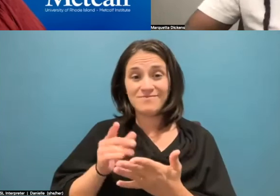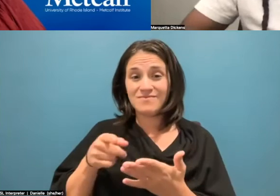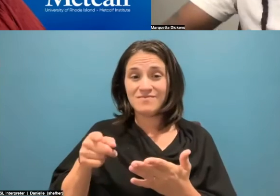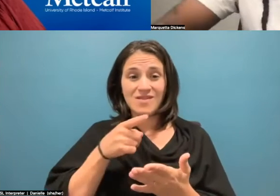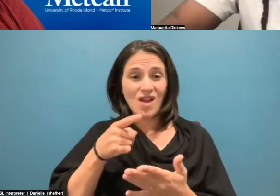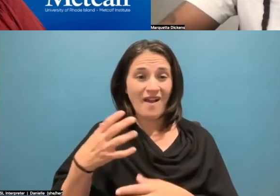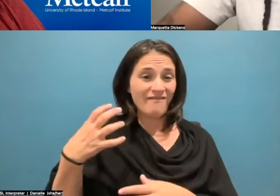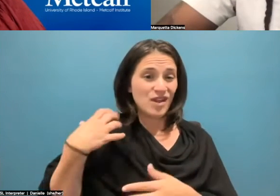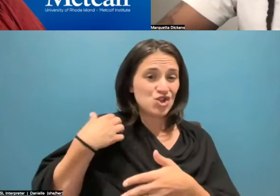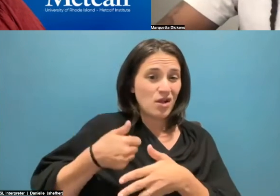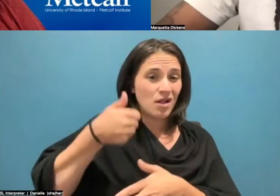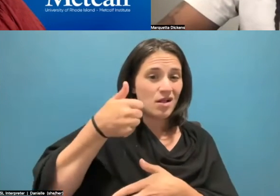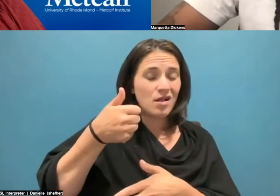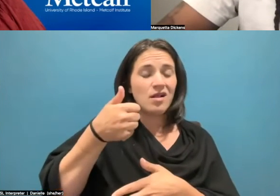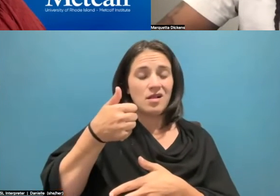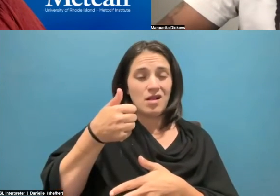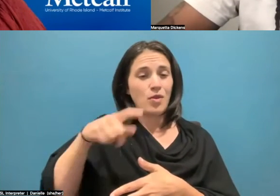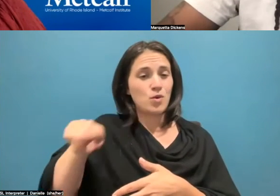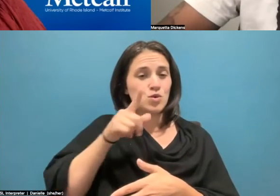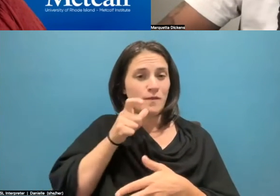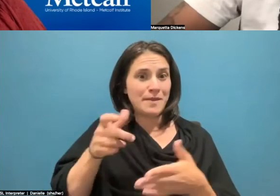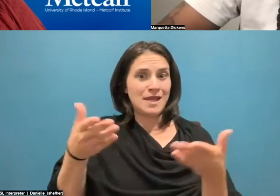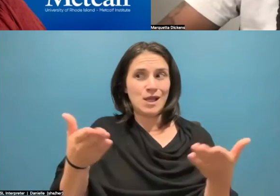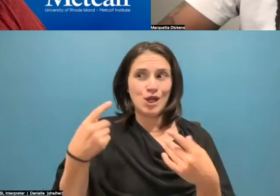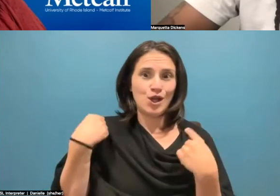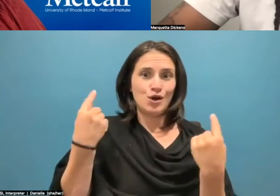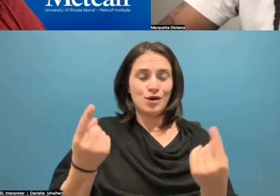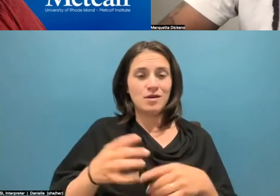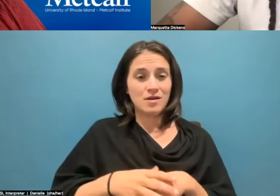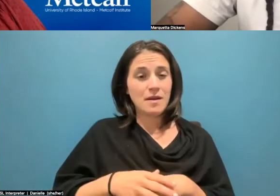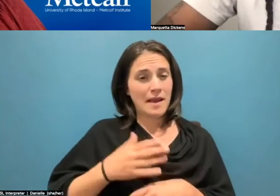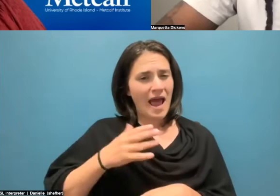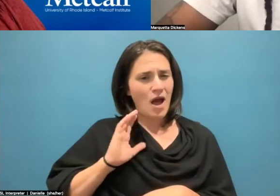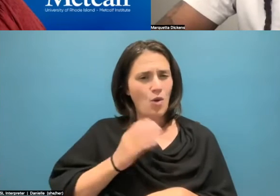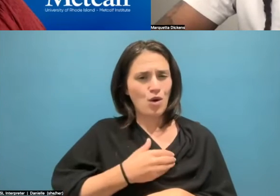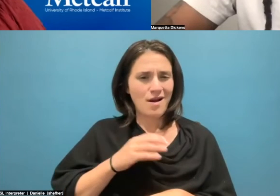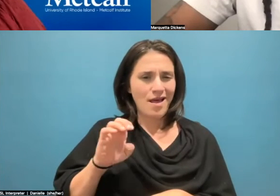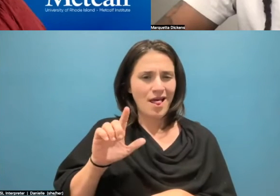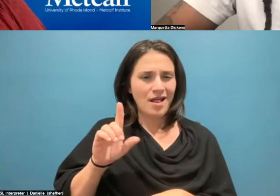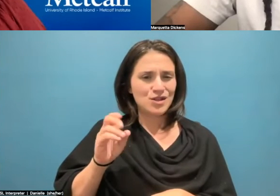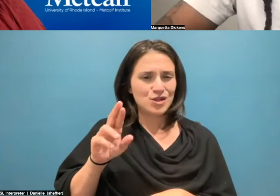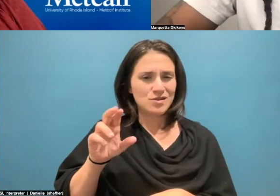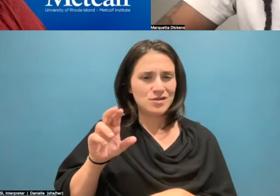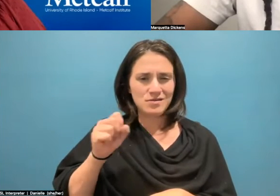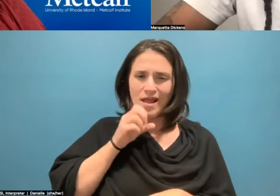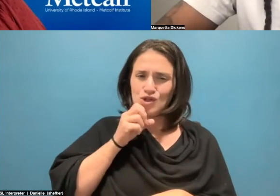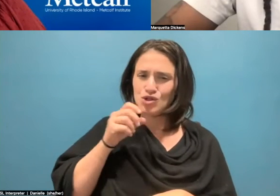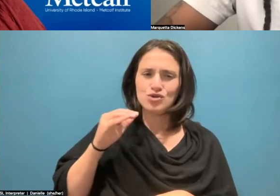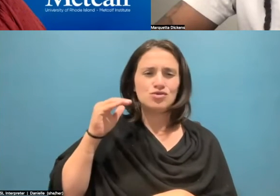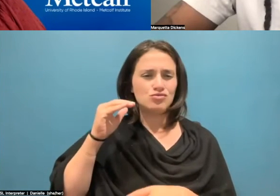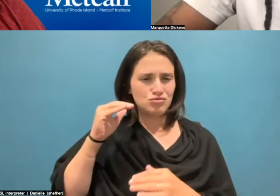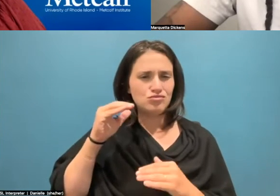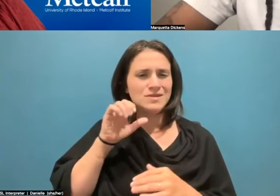people who've been here and a lot of our elders really talk to me a lot as well, Freedom Org is in a unique